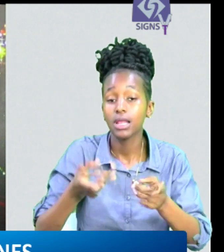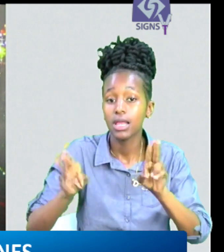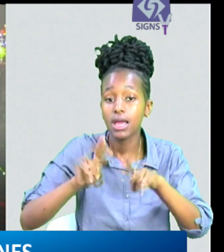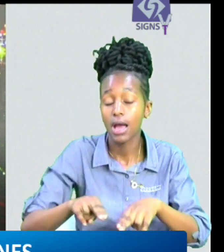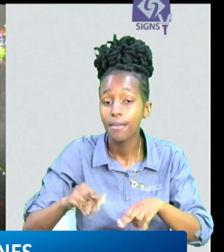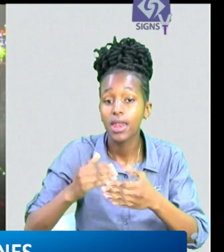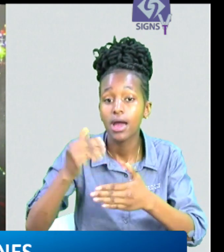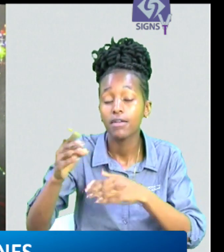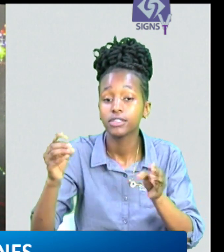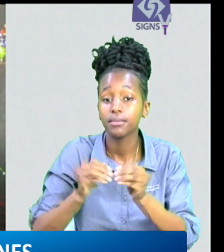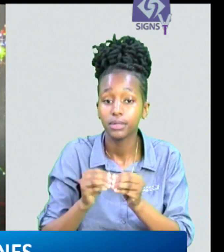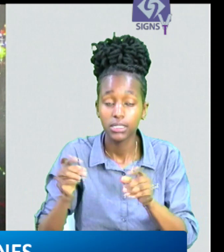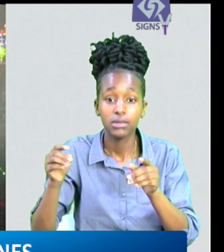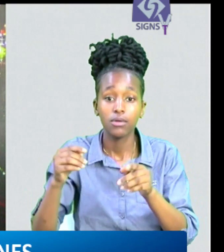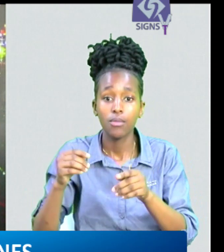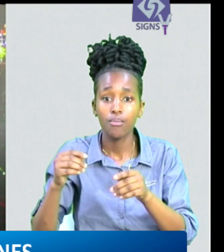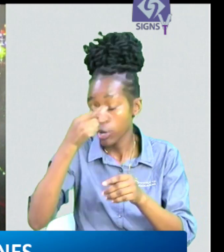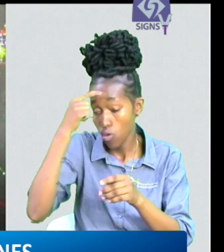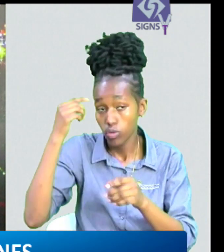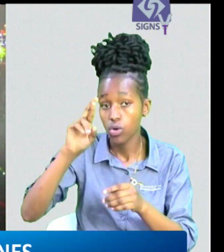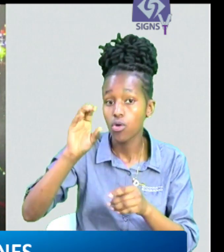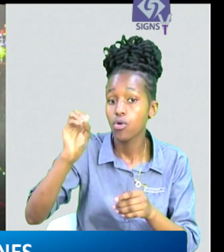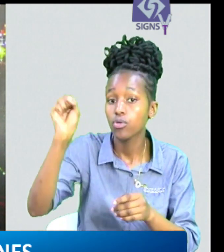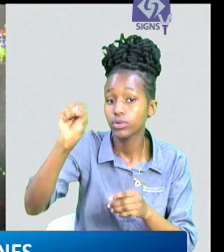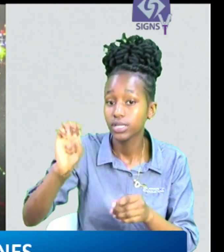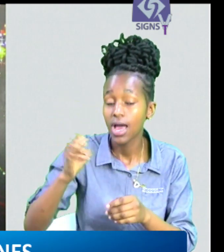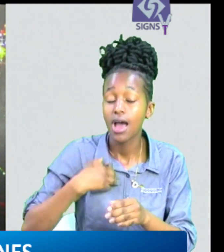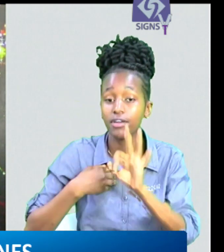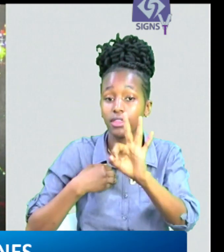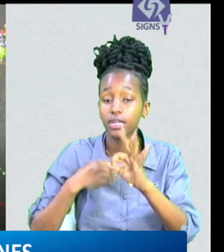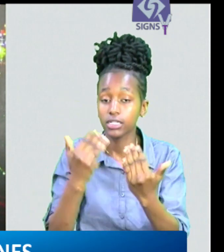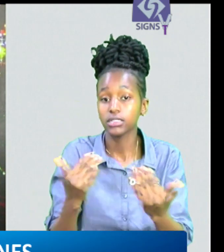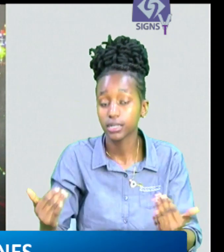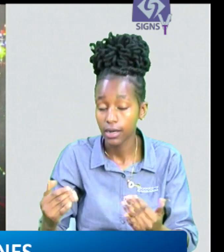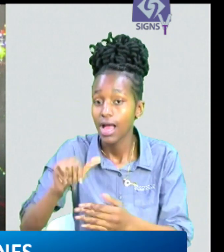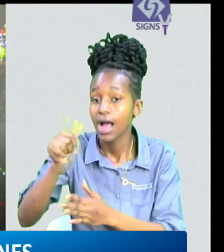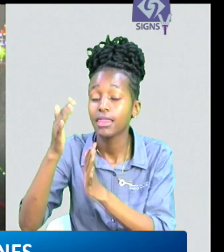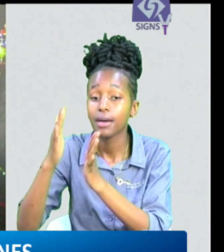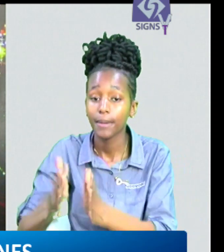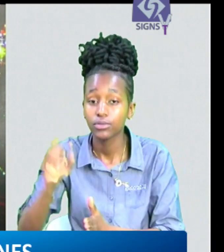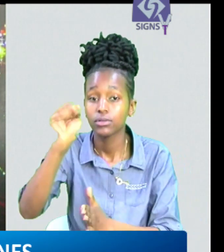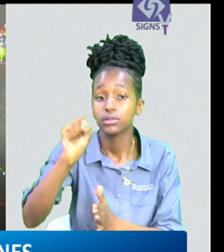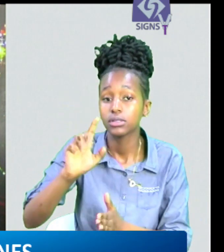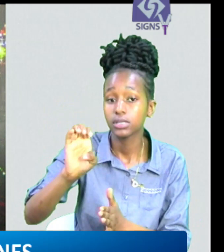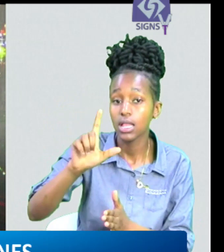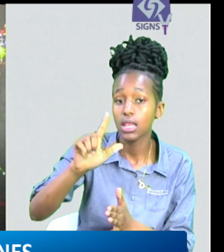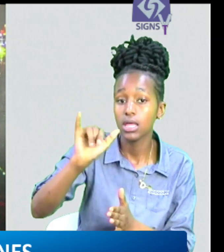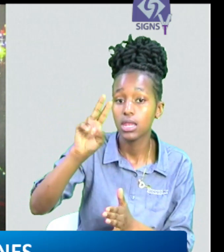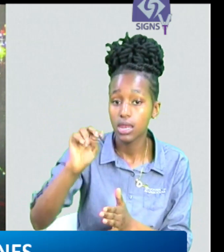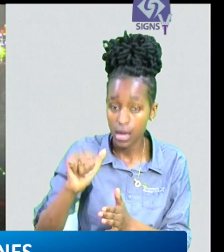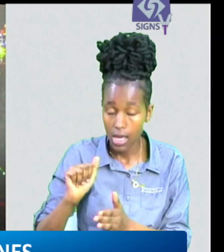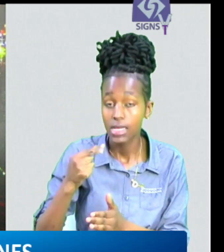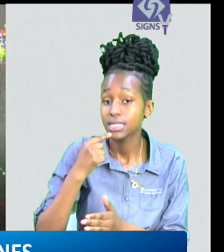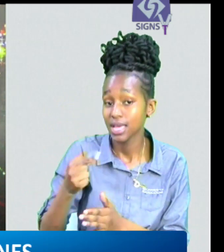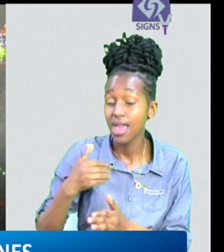child she added that one transaction took place after the meeting with rose who was given three children however the